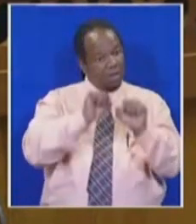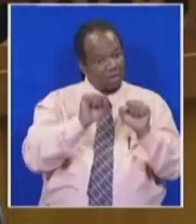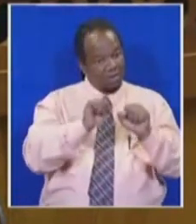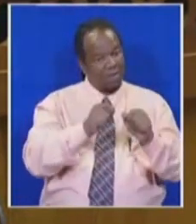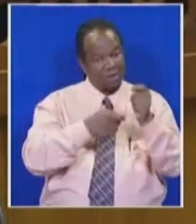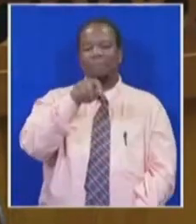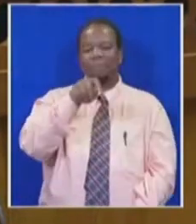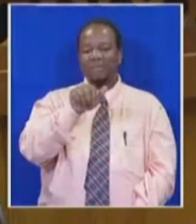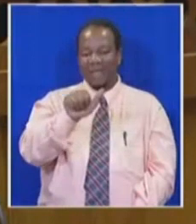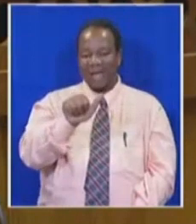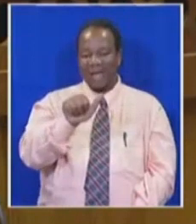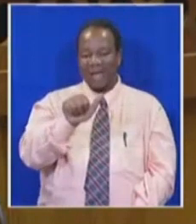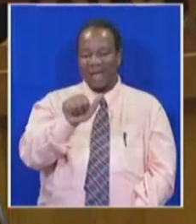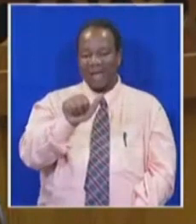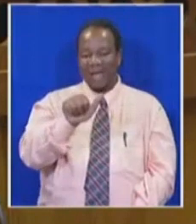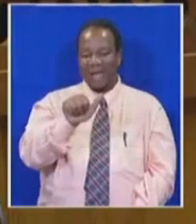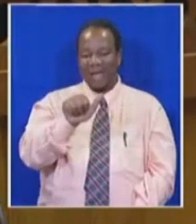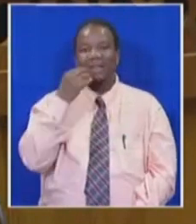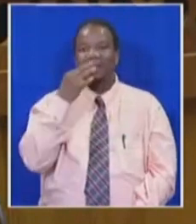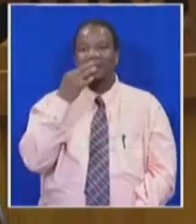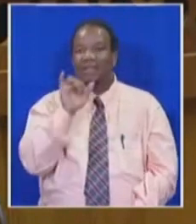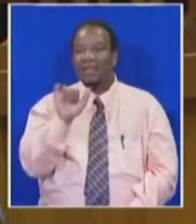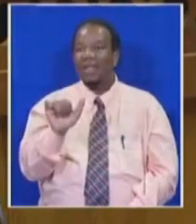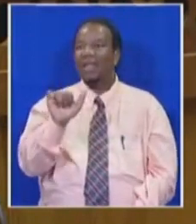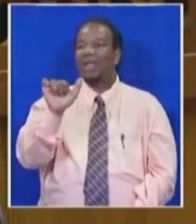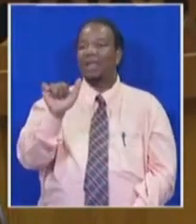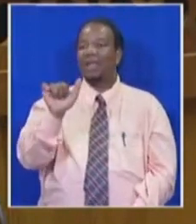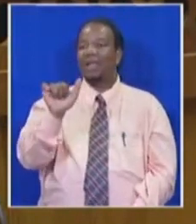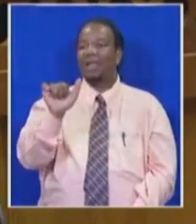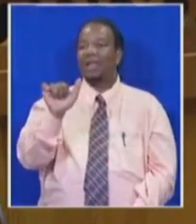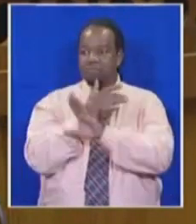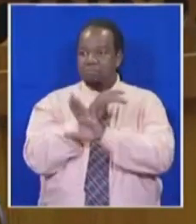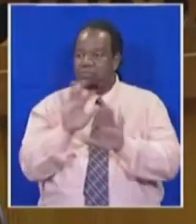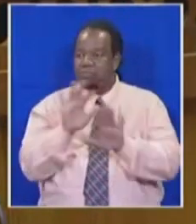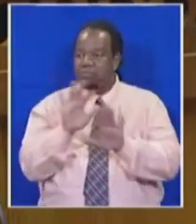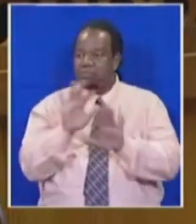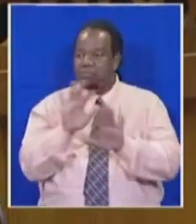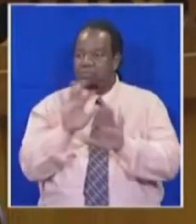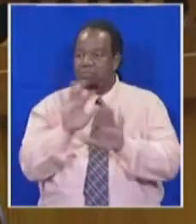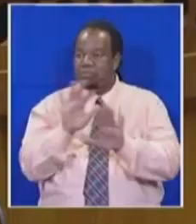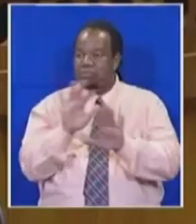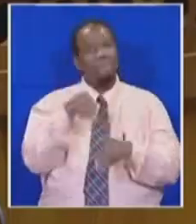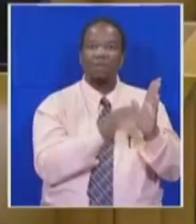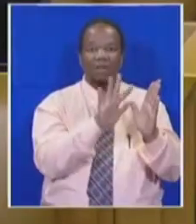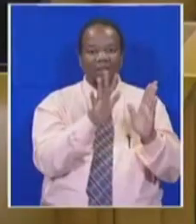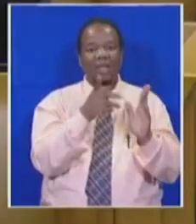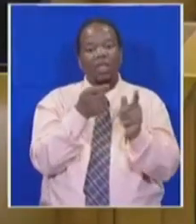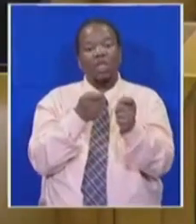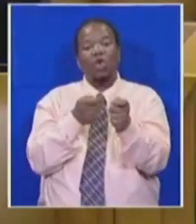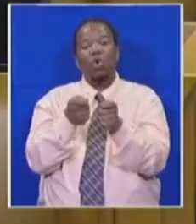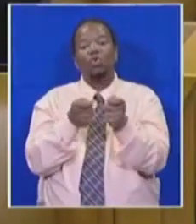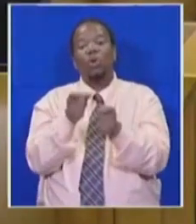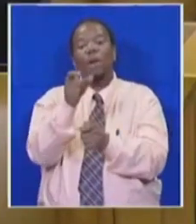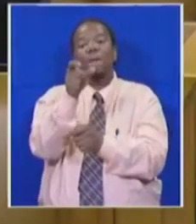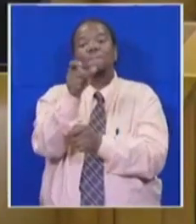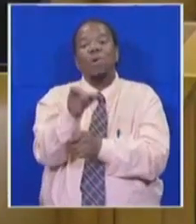consulting the House of Trade, to the adoption and passing of the minerals and petroleum resources developed into laws in